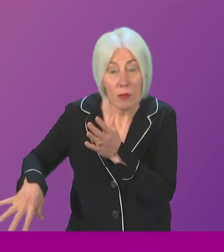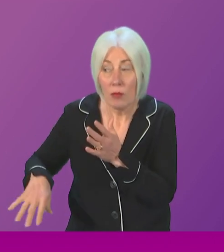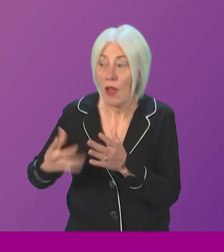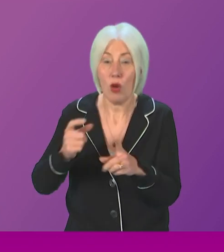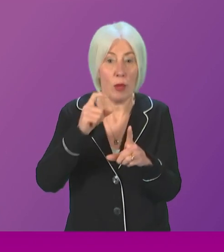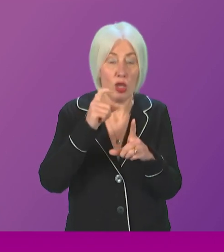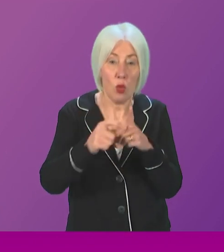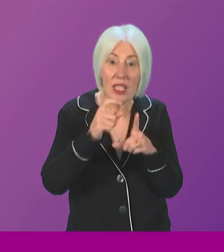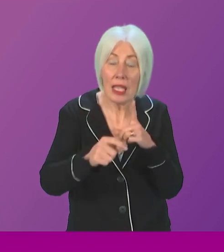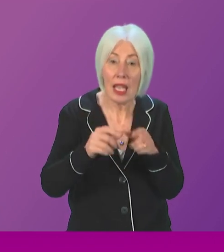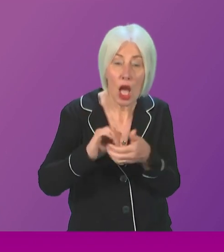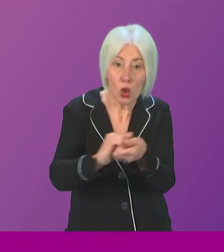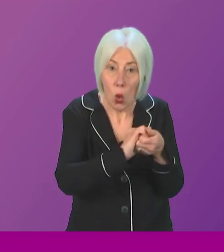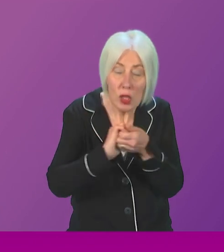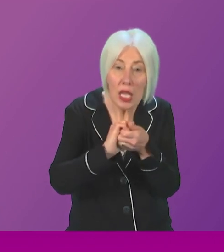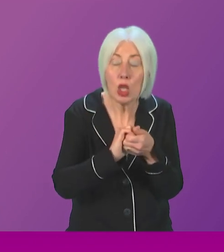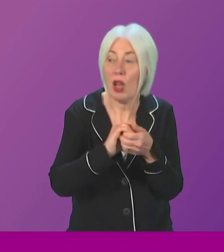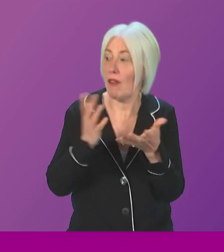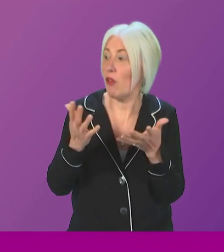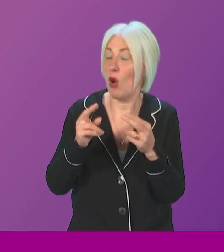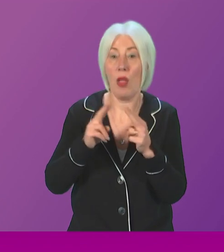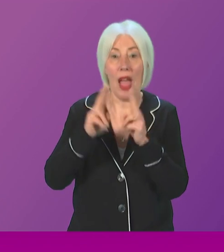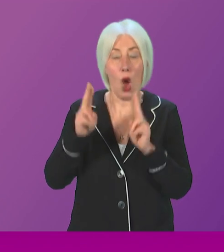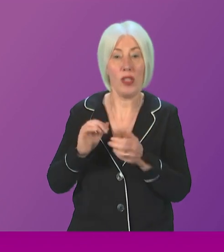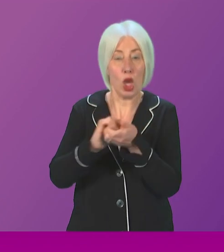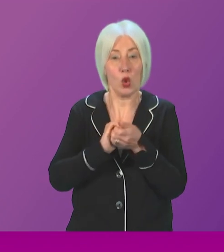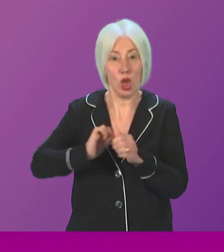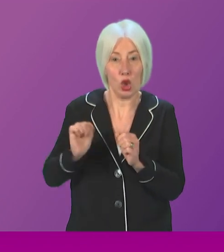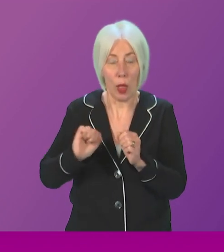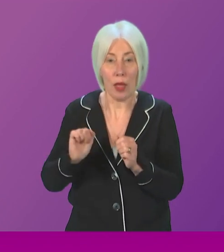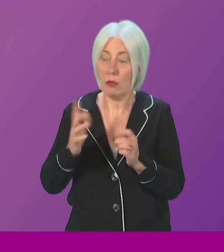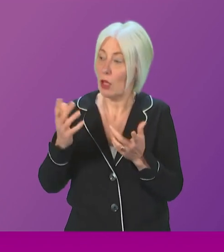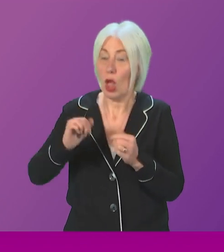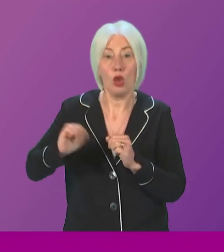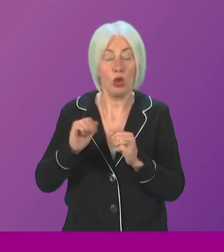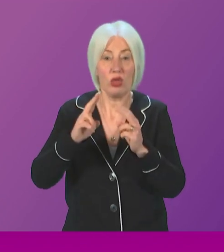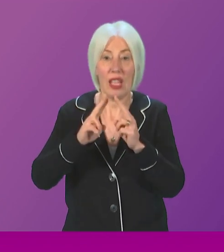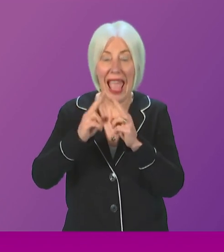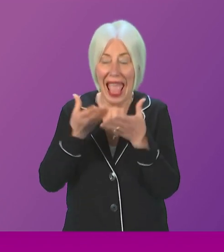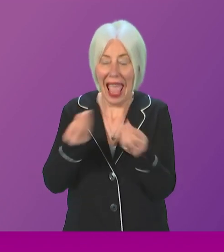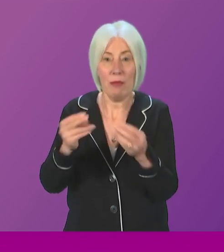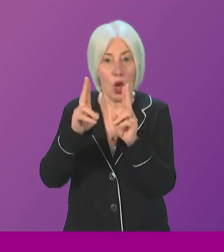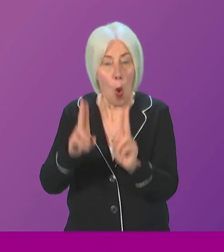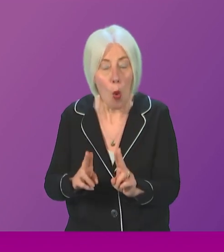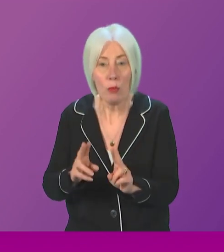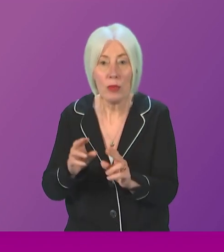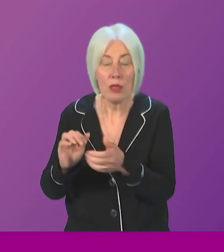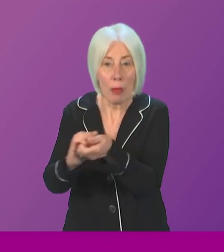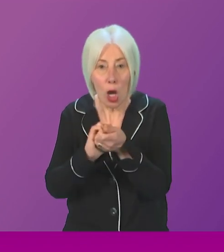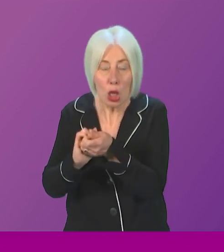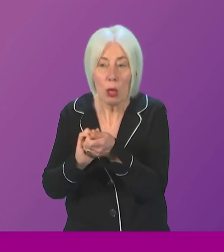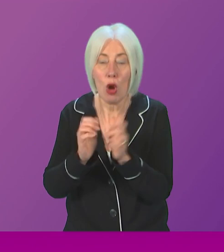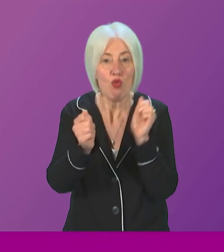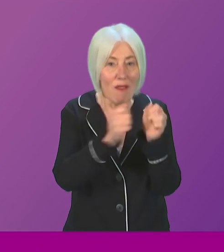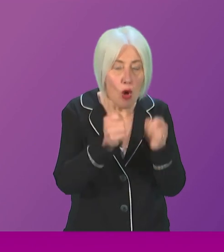Chartered Institute of Housing in Scotland, from the Scottish Empty Homes Partnership, from Crisis Scotland, from Reform